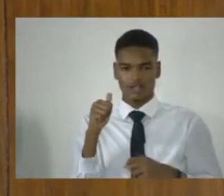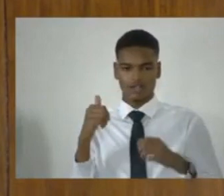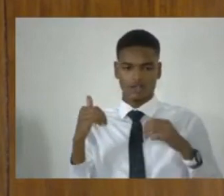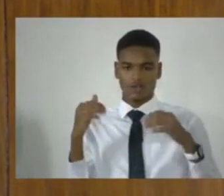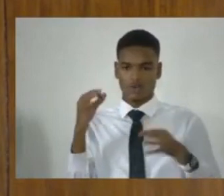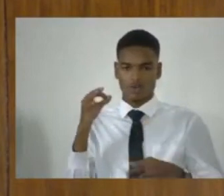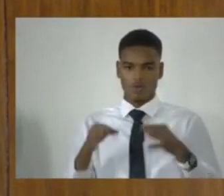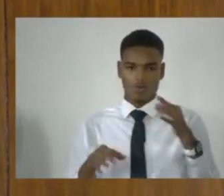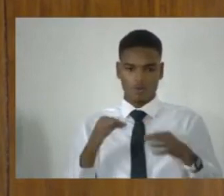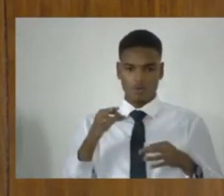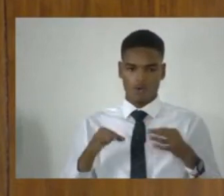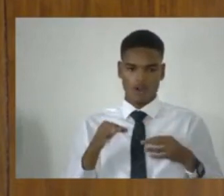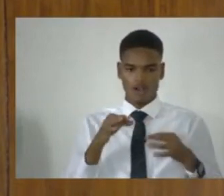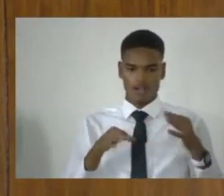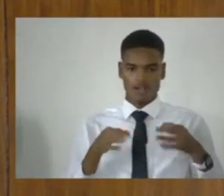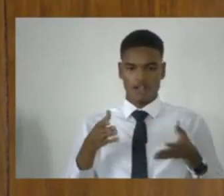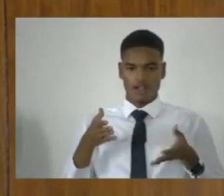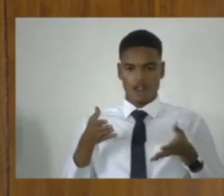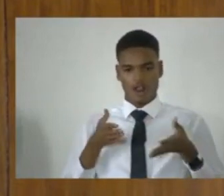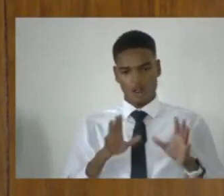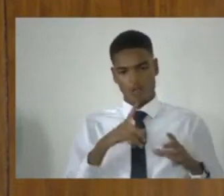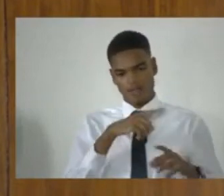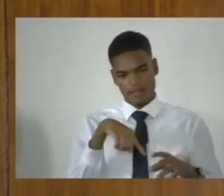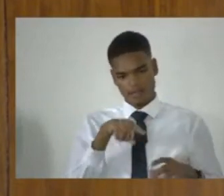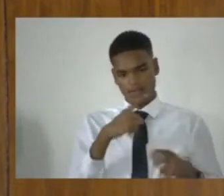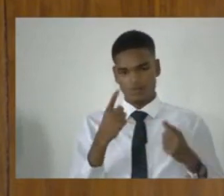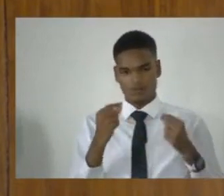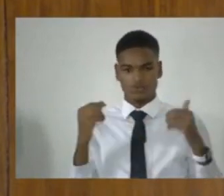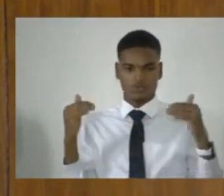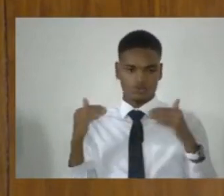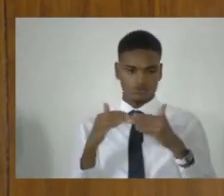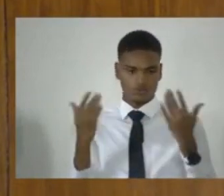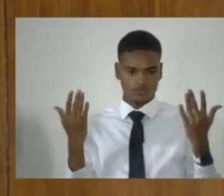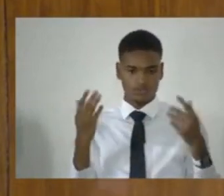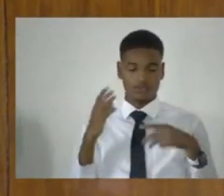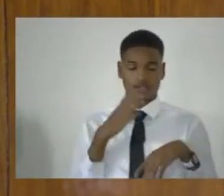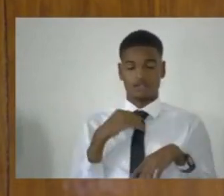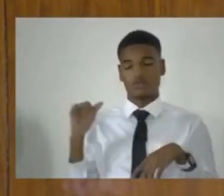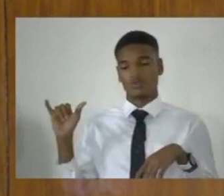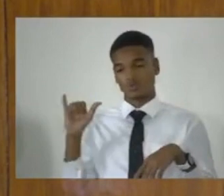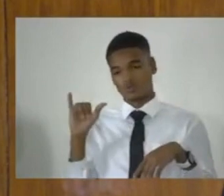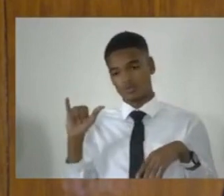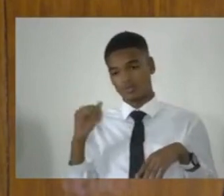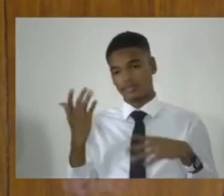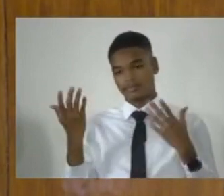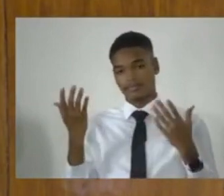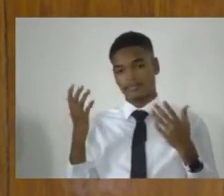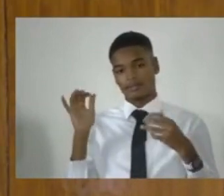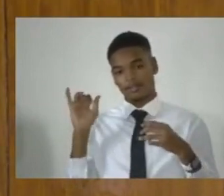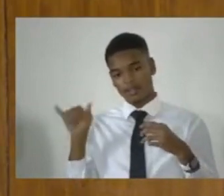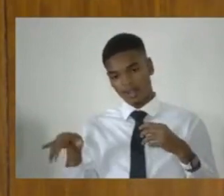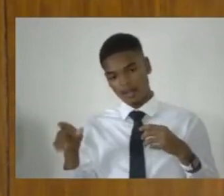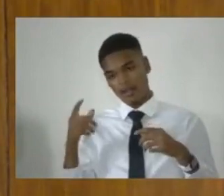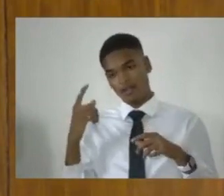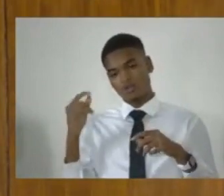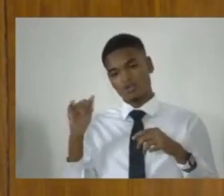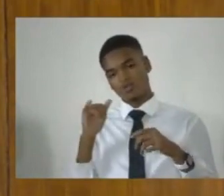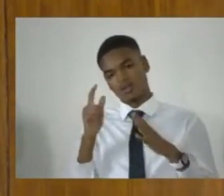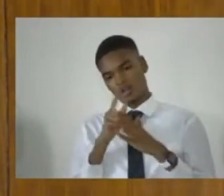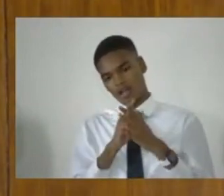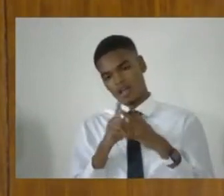in the particular case, depending on the circumstances. And as a result of that, our law relating to murder was